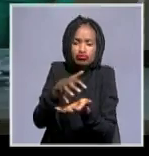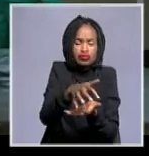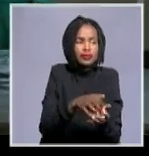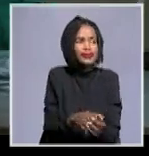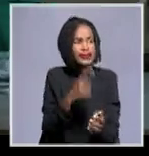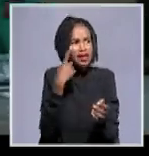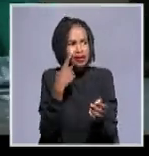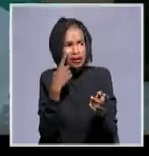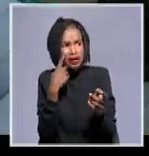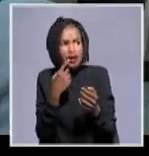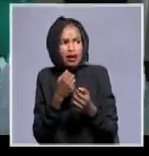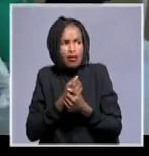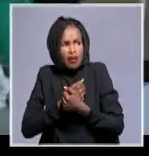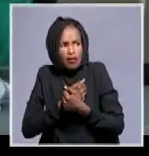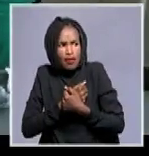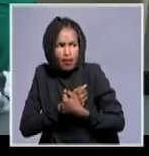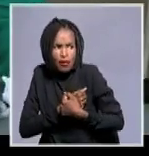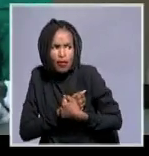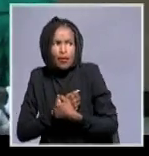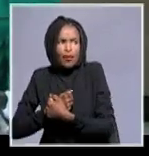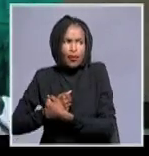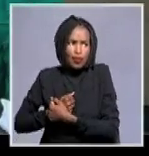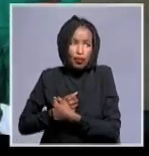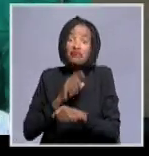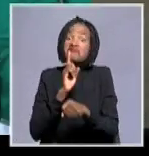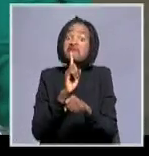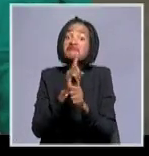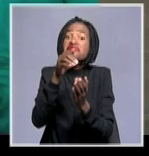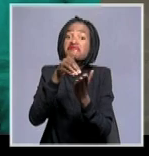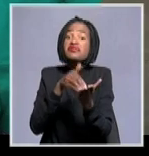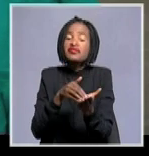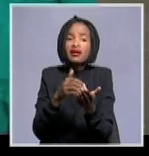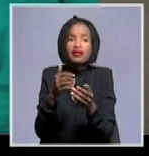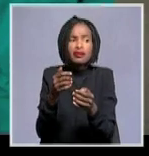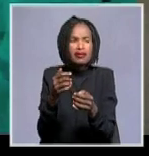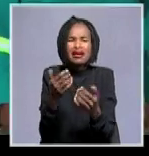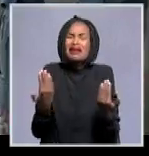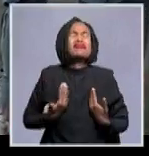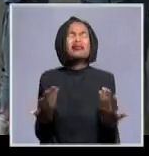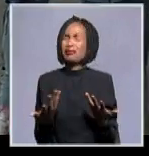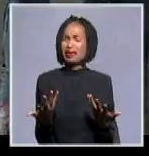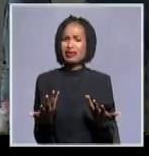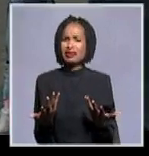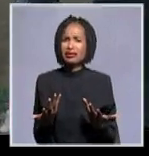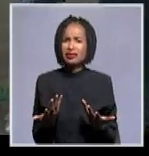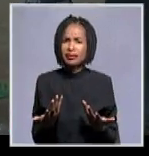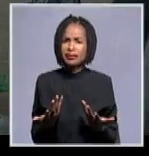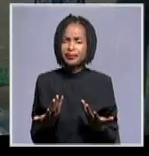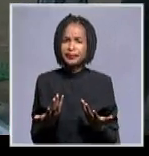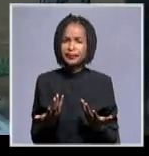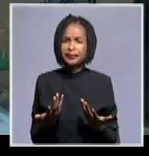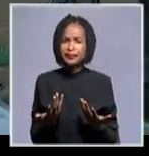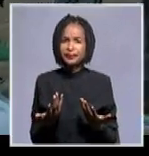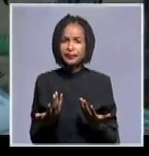we've seen that mostly the elderly were the uh were the first ones at the scene where is the youth well it